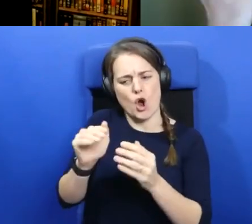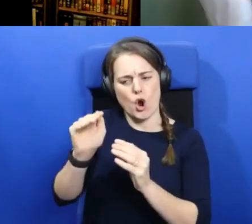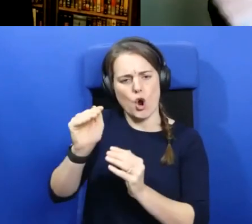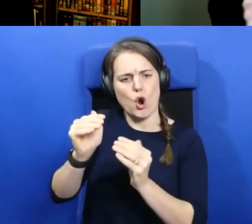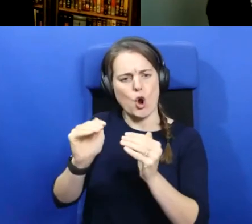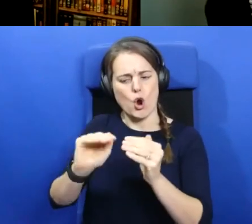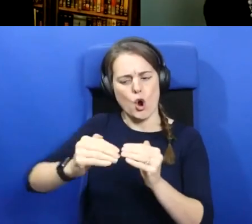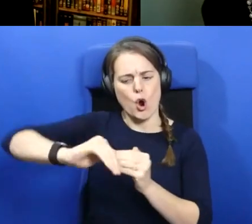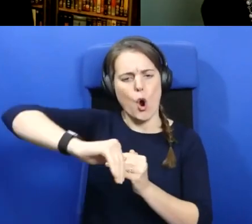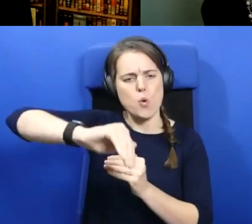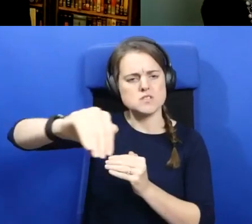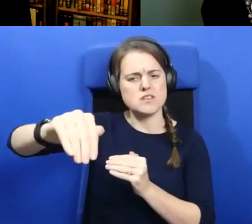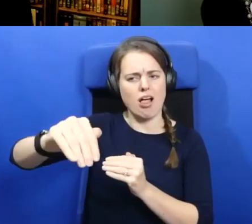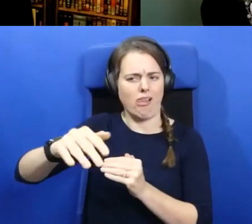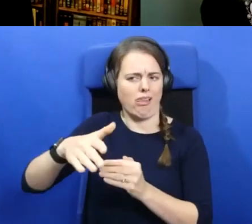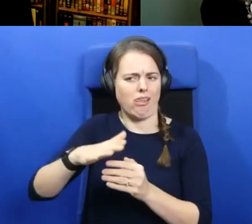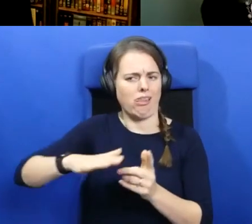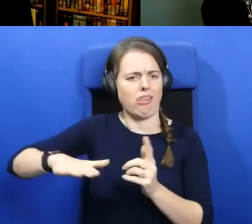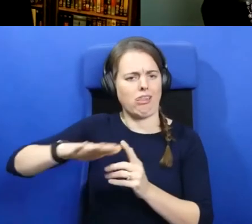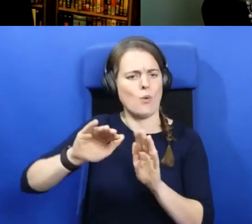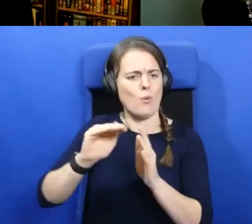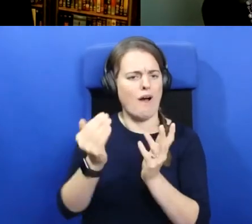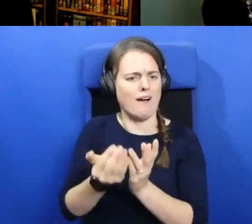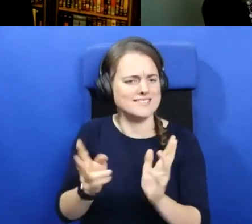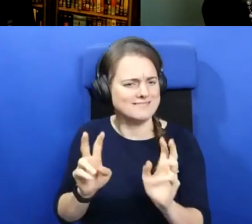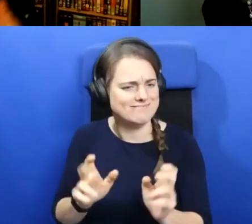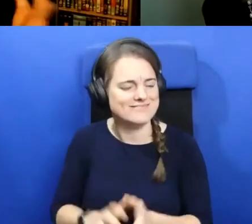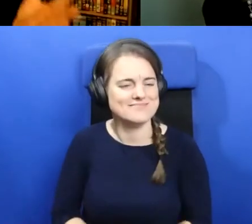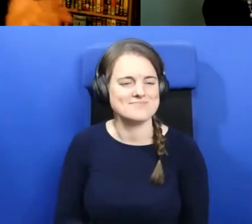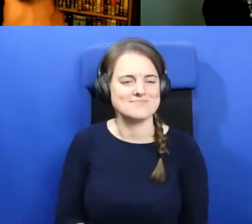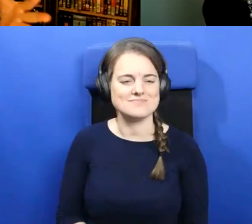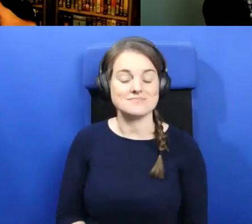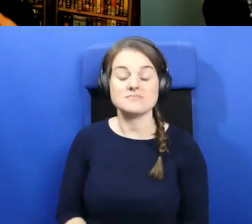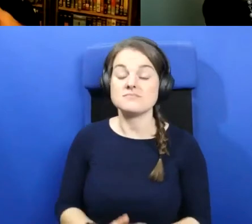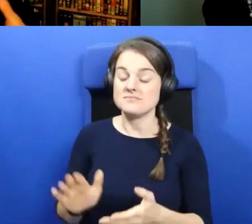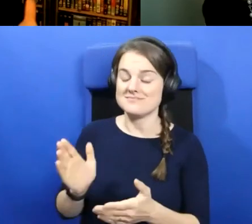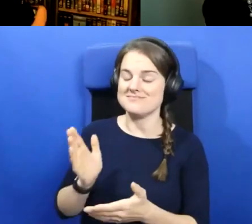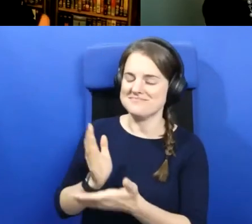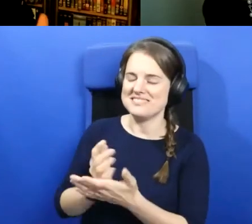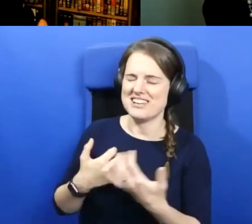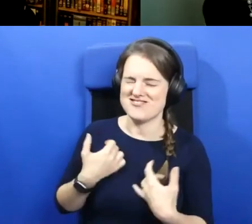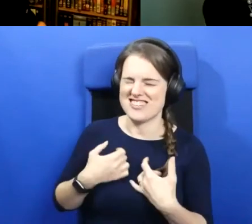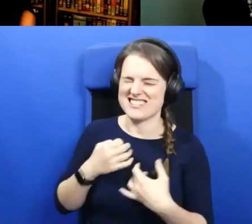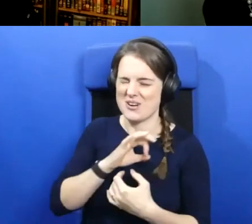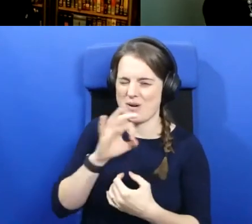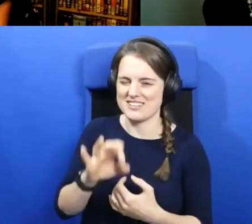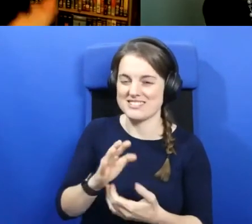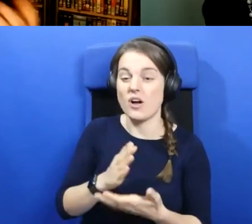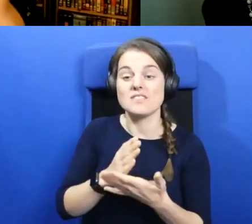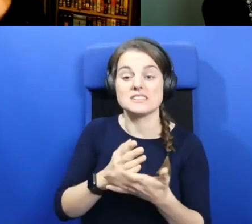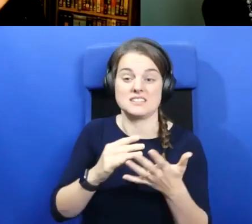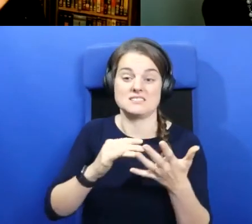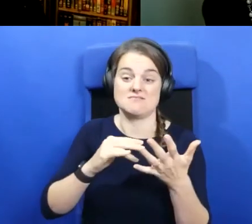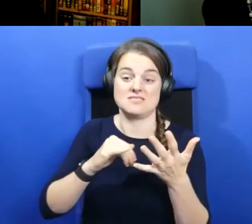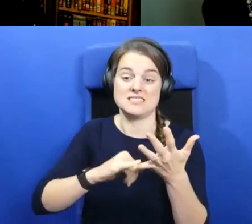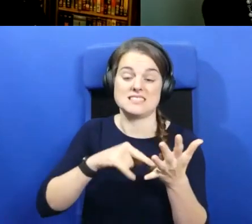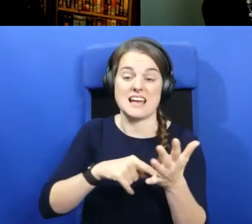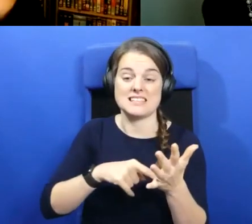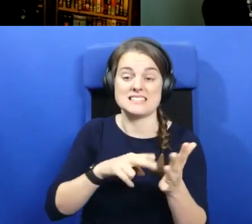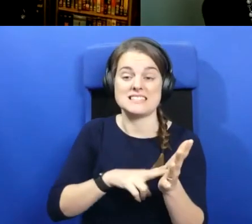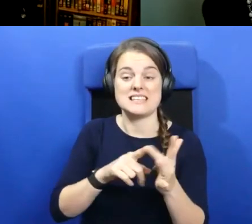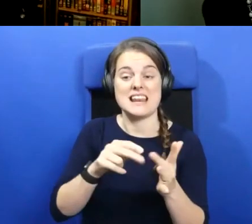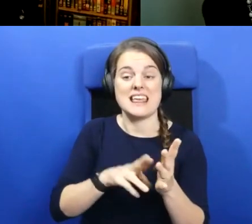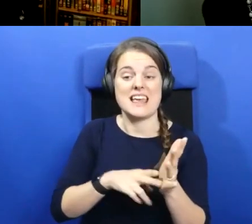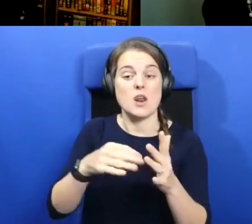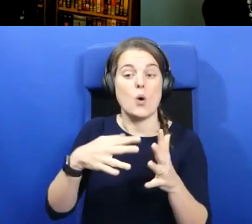actually, because Ninian does get, I mean, obviously, Whithorn is a very important site. I mean, archaeologically, it's a very important site.